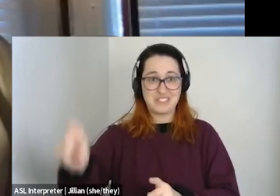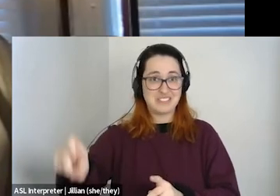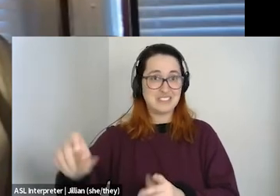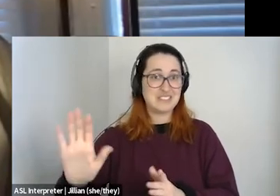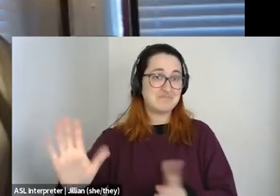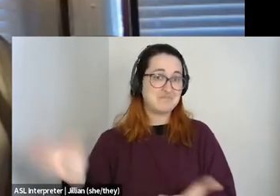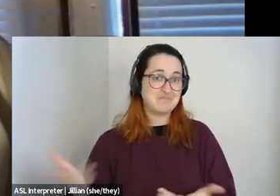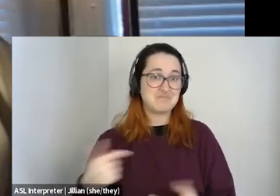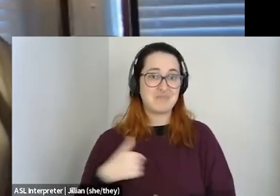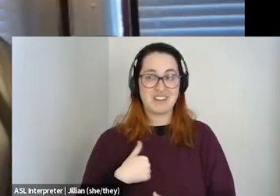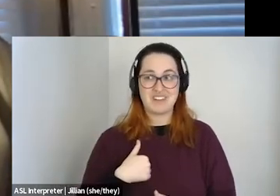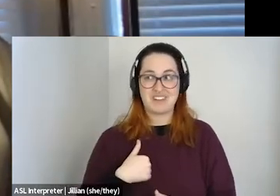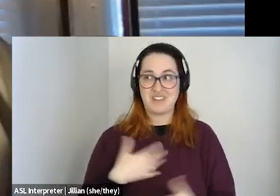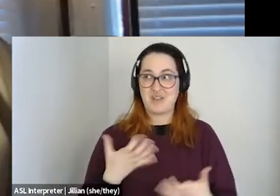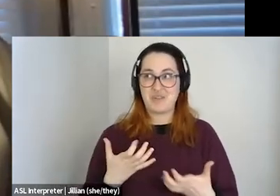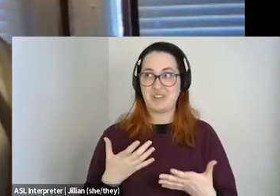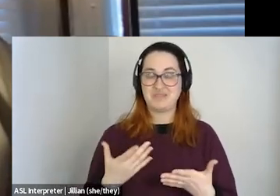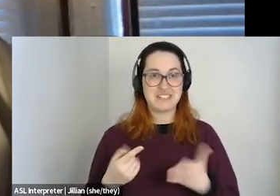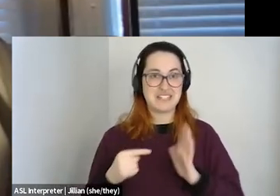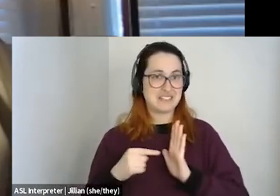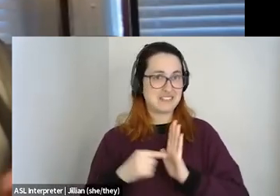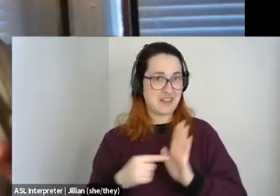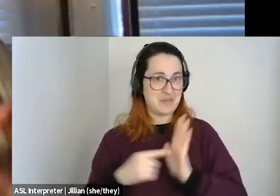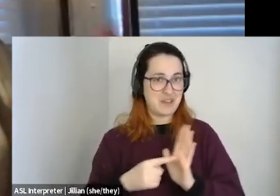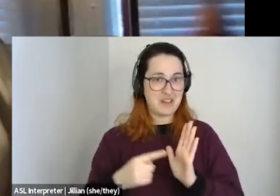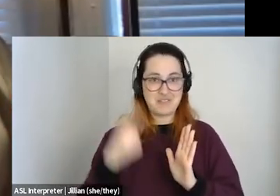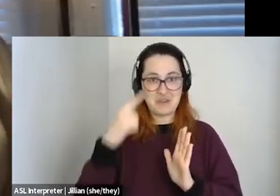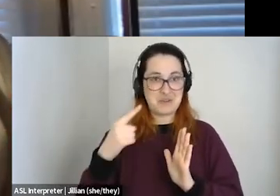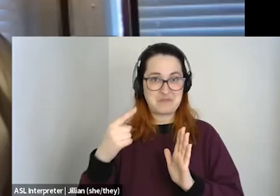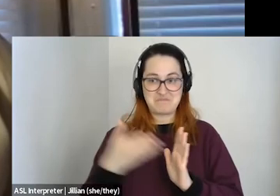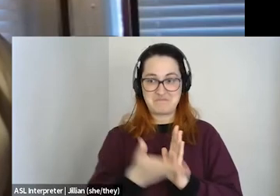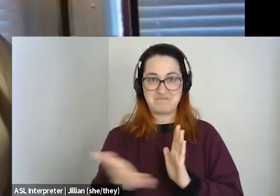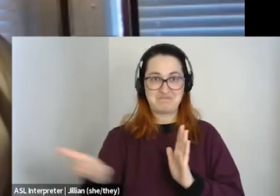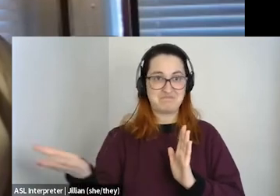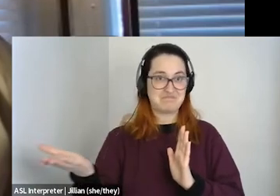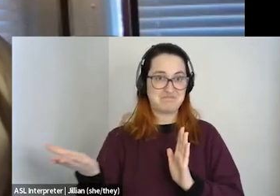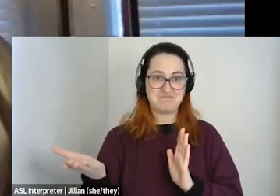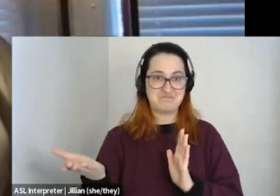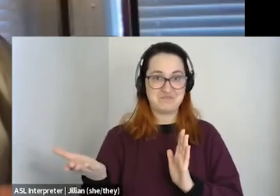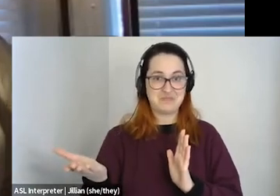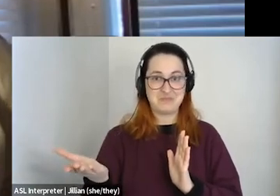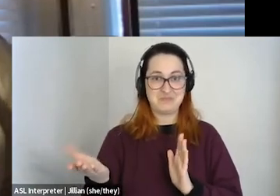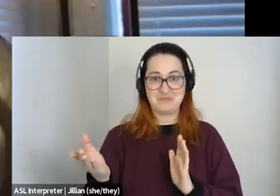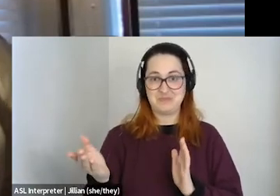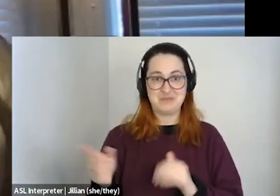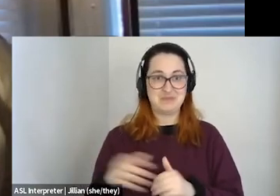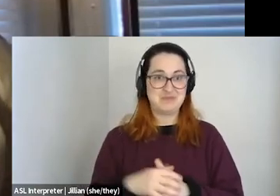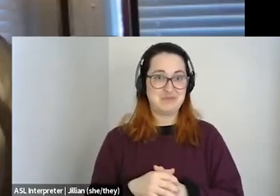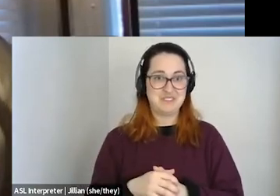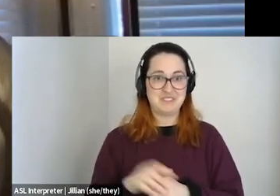be an example to those who need to